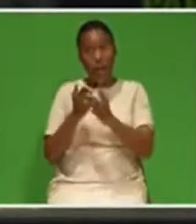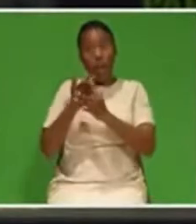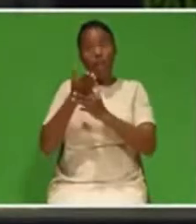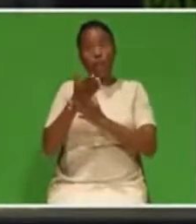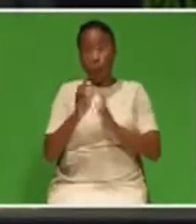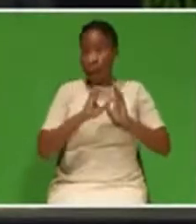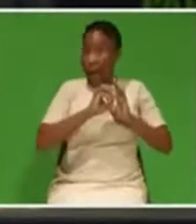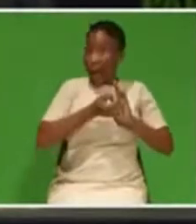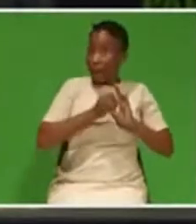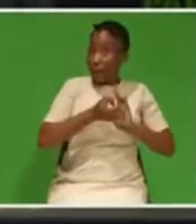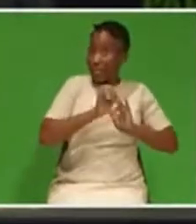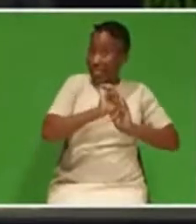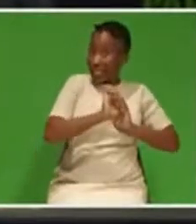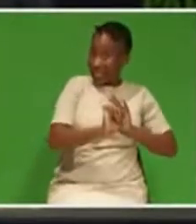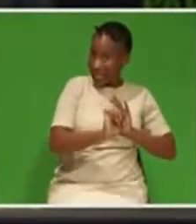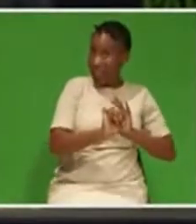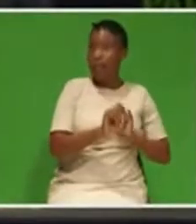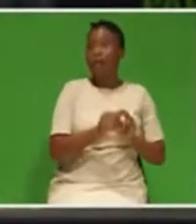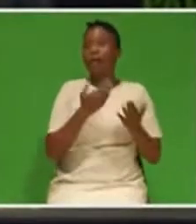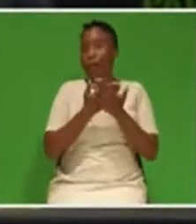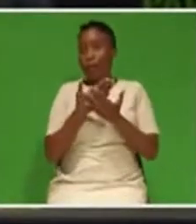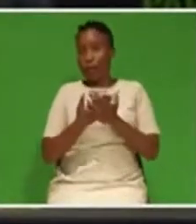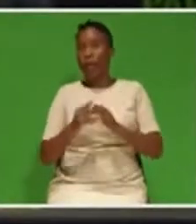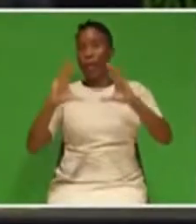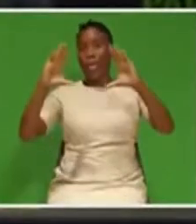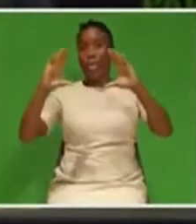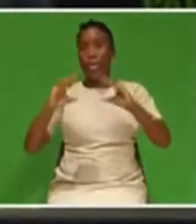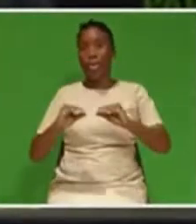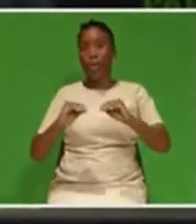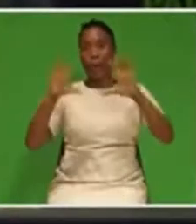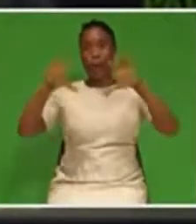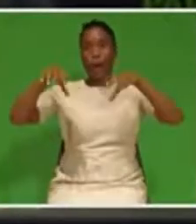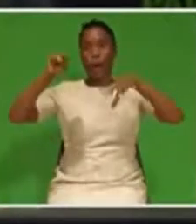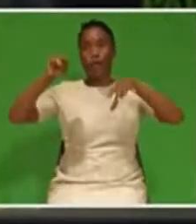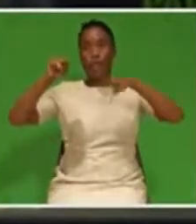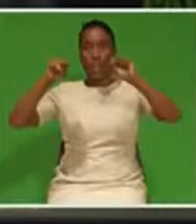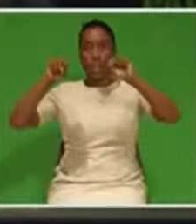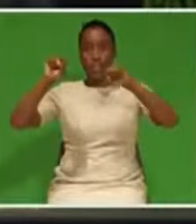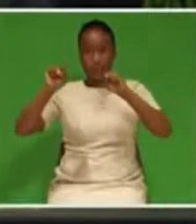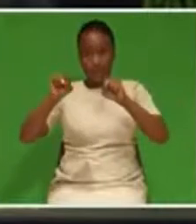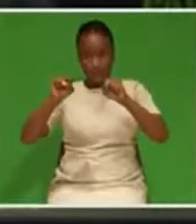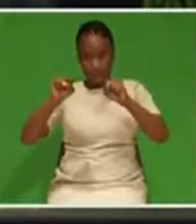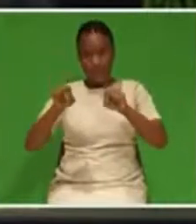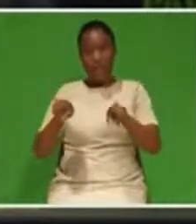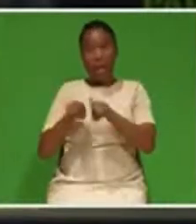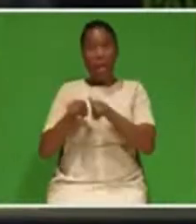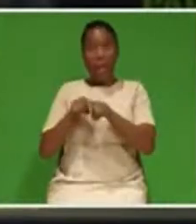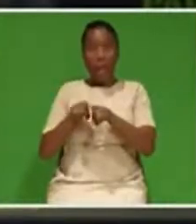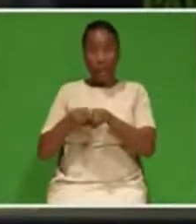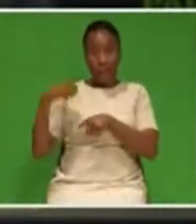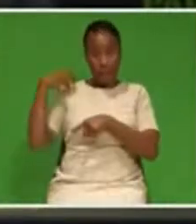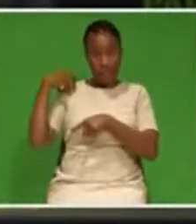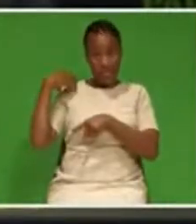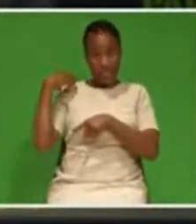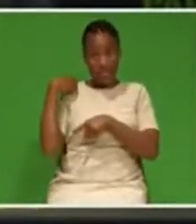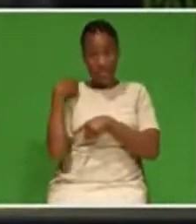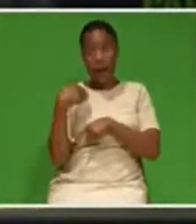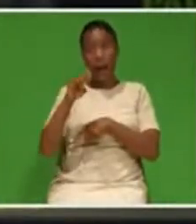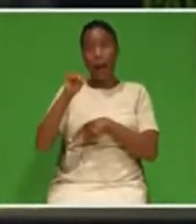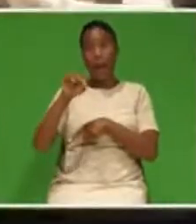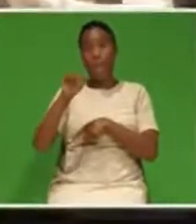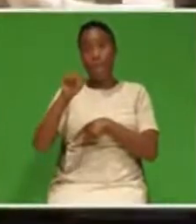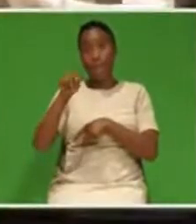should be able to bring load shedding to an end. As Minister Mantasha said, urgency of